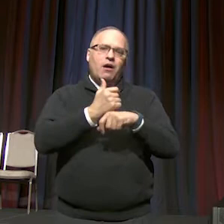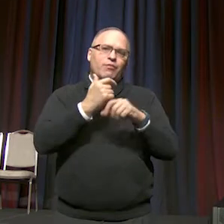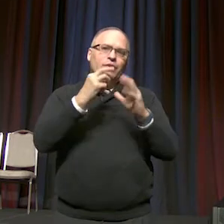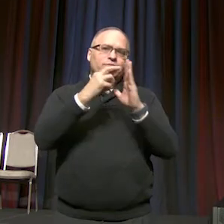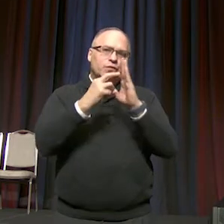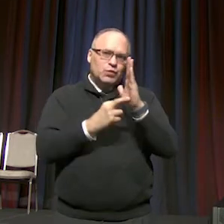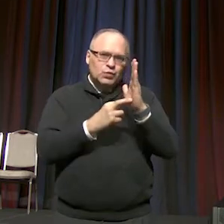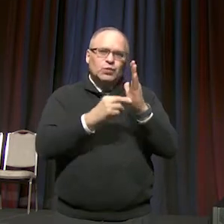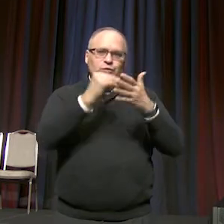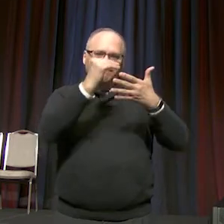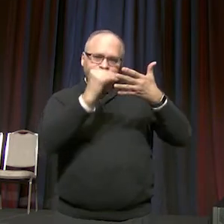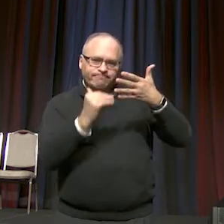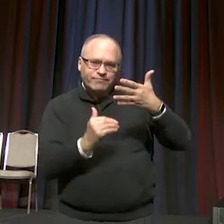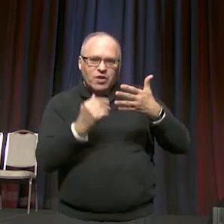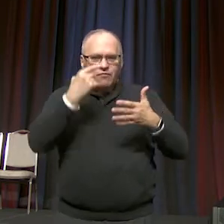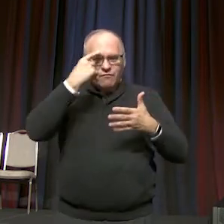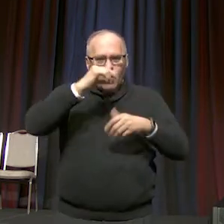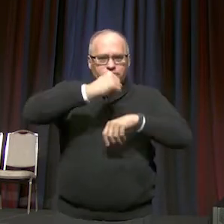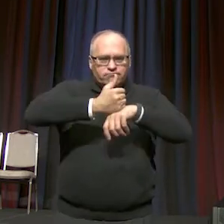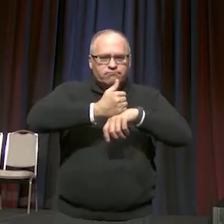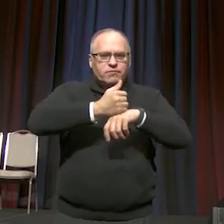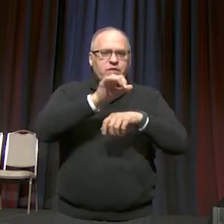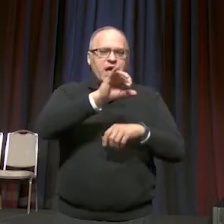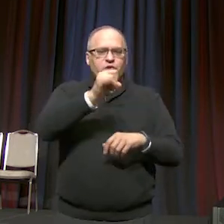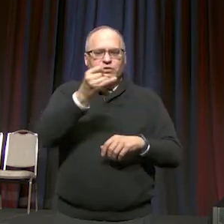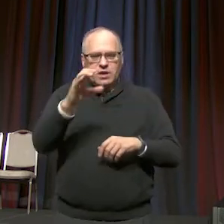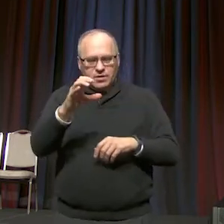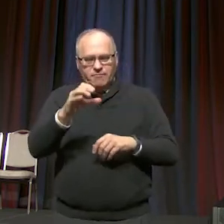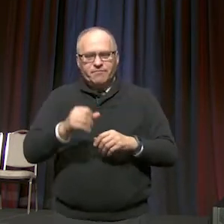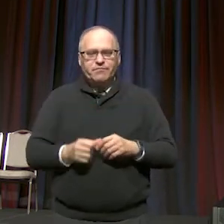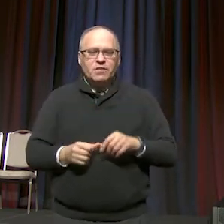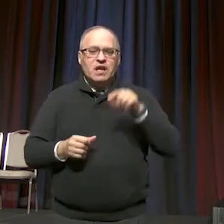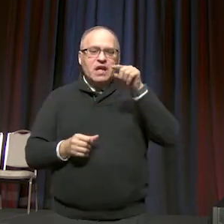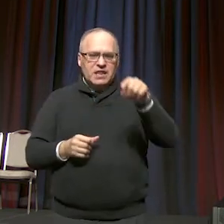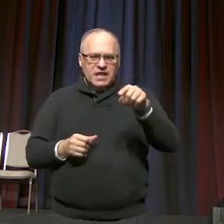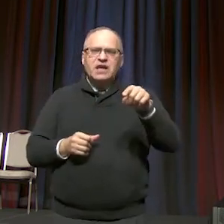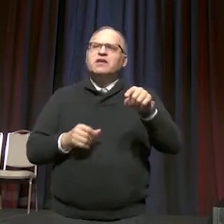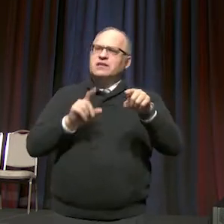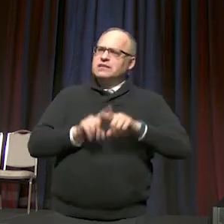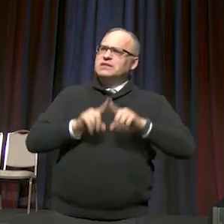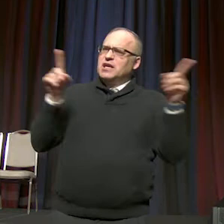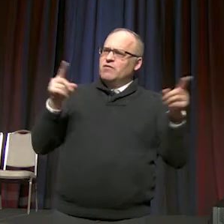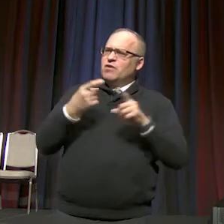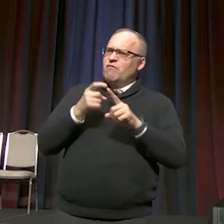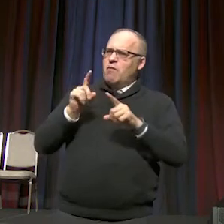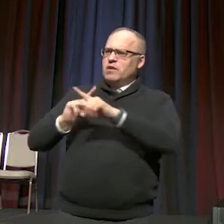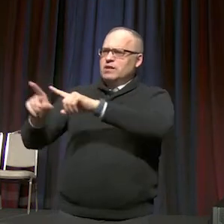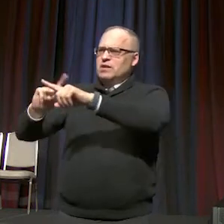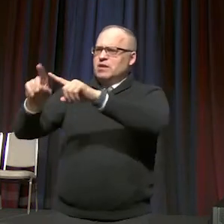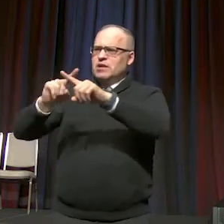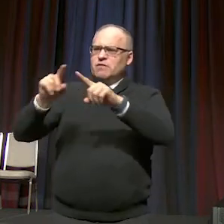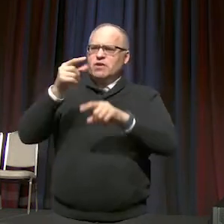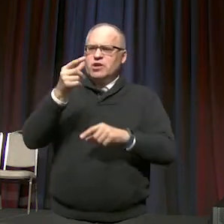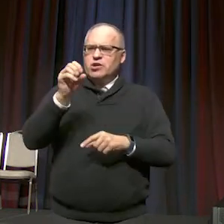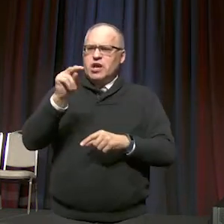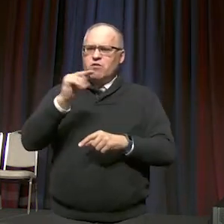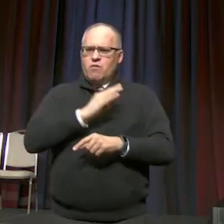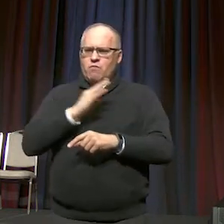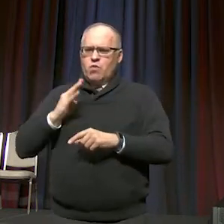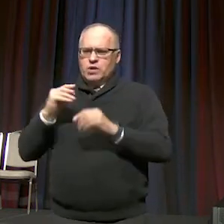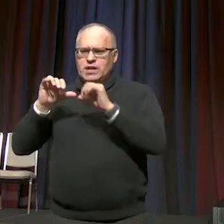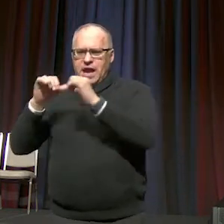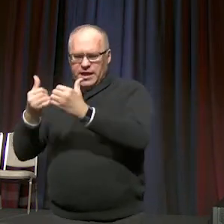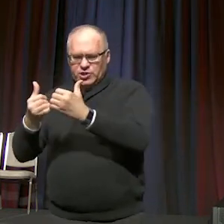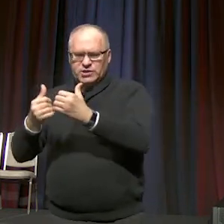the council. A constitutional body is different from agencies of the church. Agencies of the church